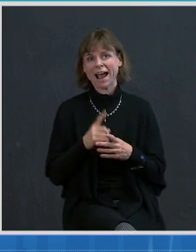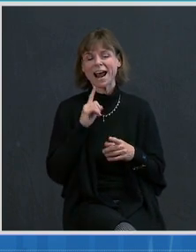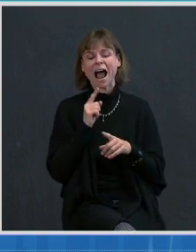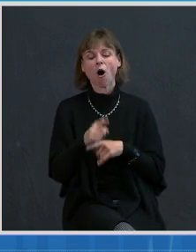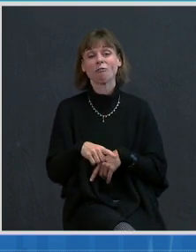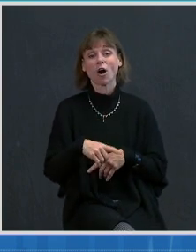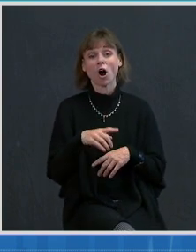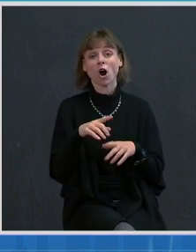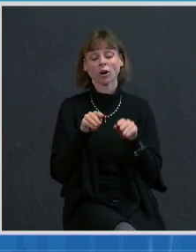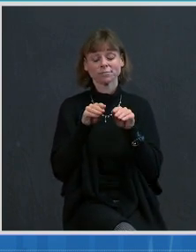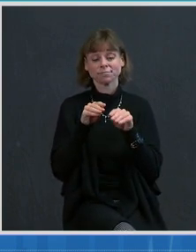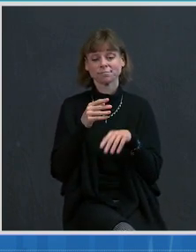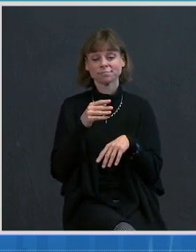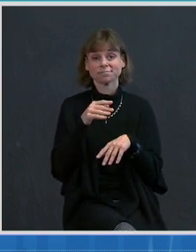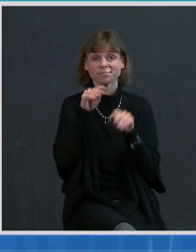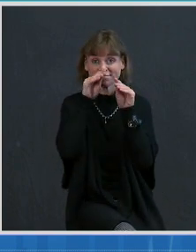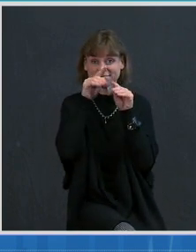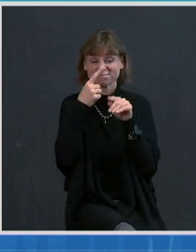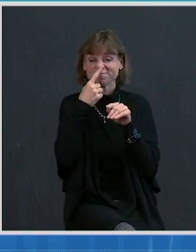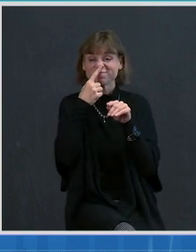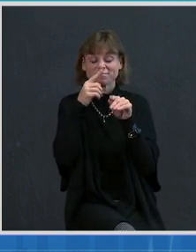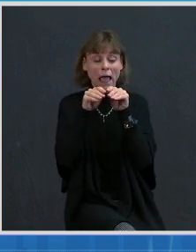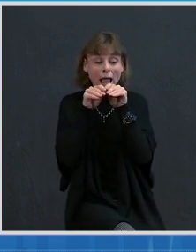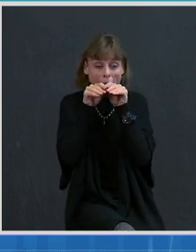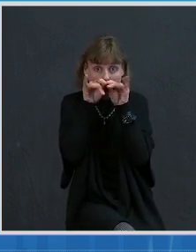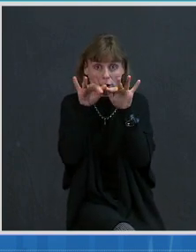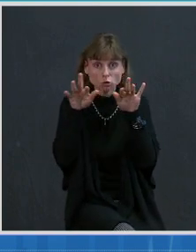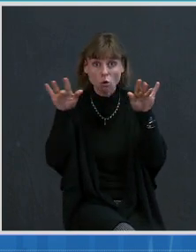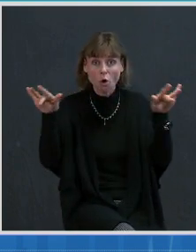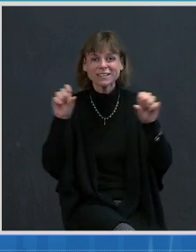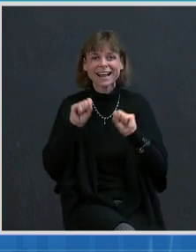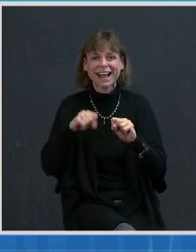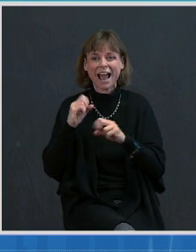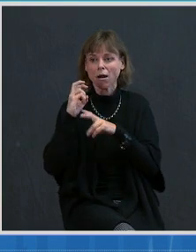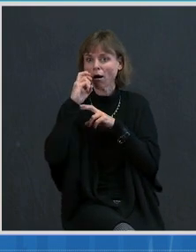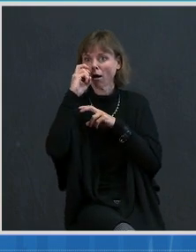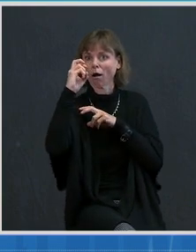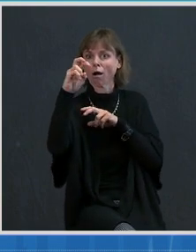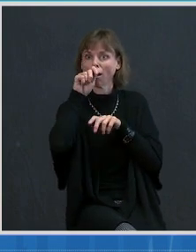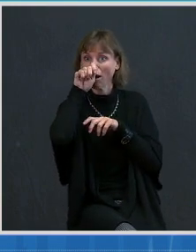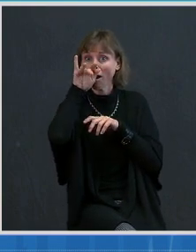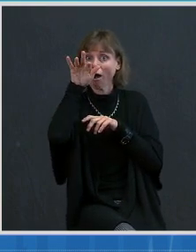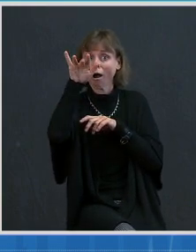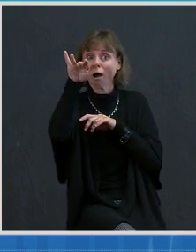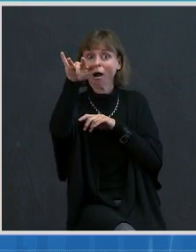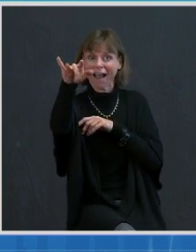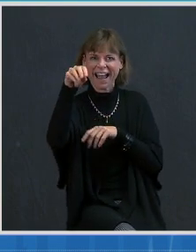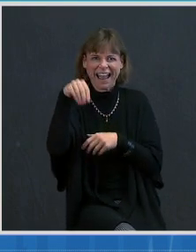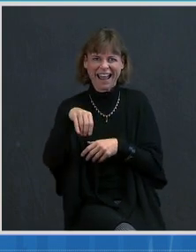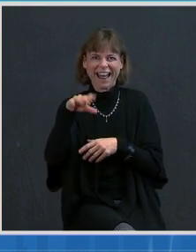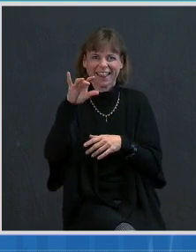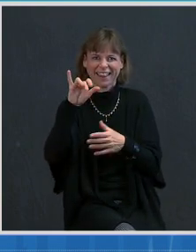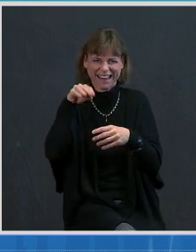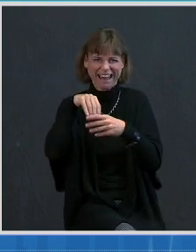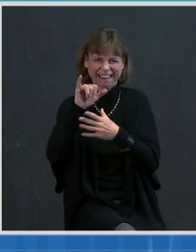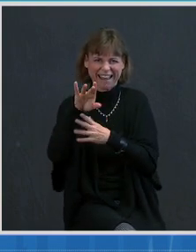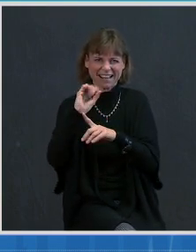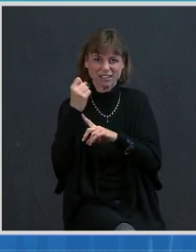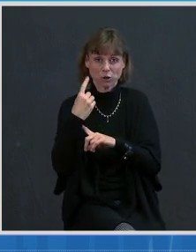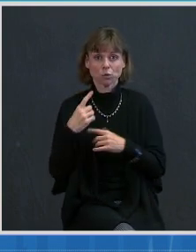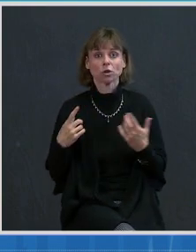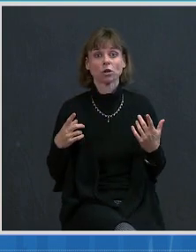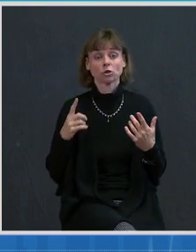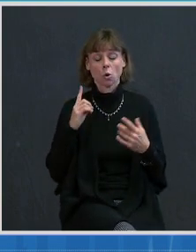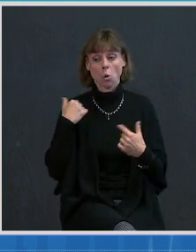droplets can travel in that context. As soon as we put out our guidance, among the biggest challenges that we were aware of